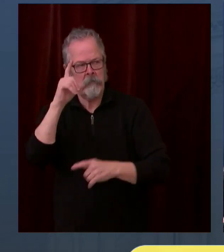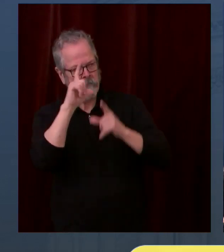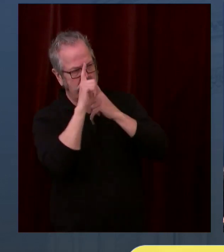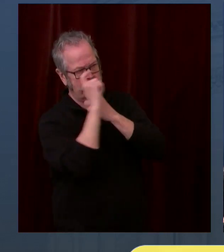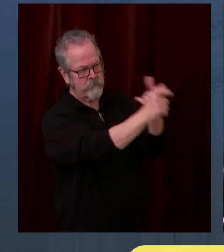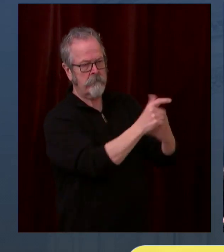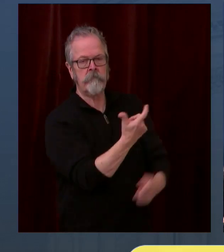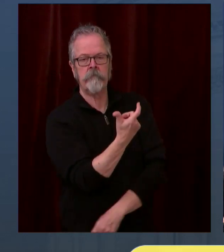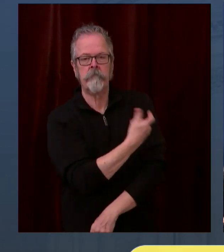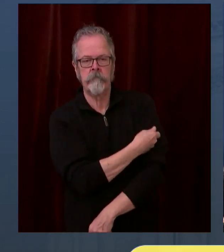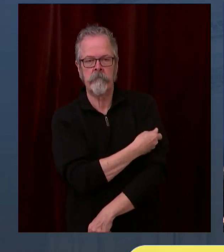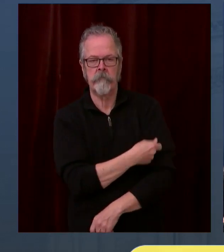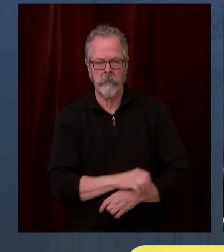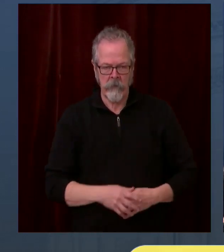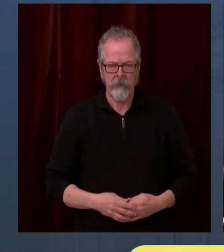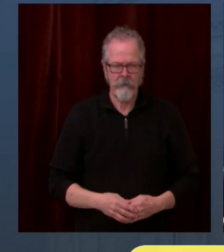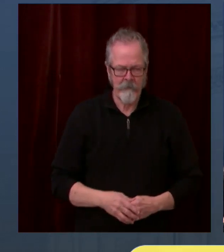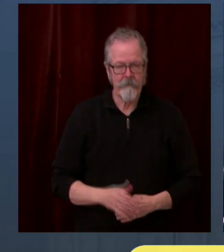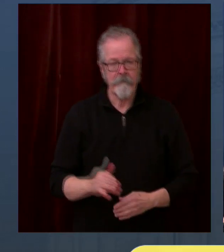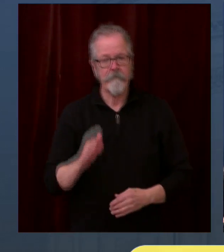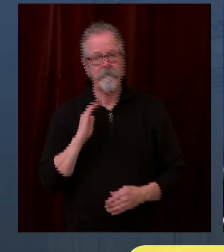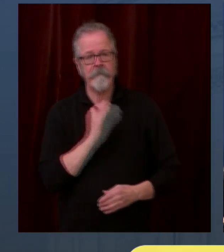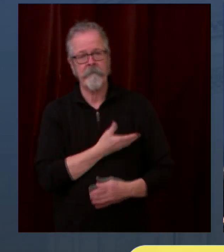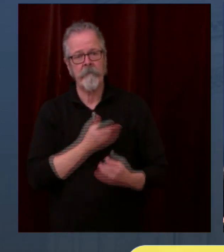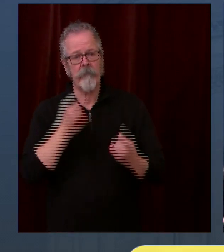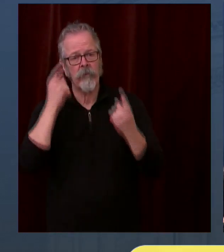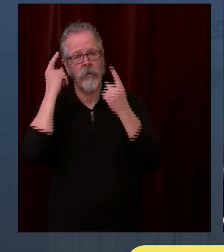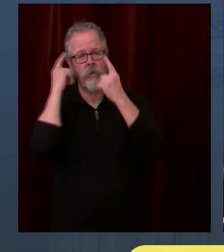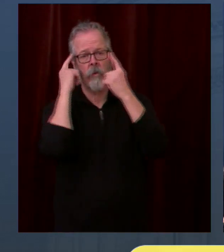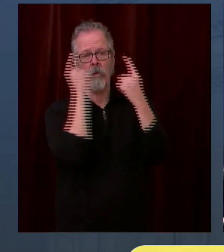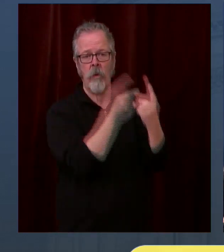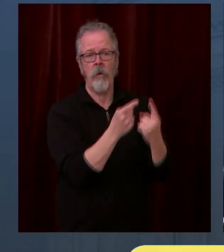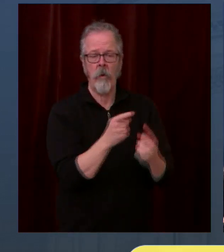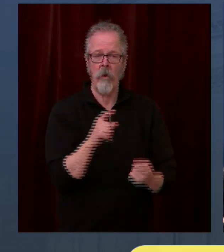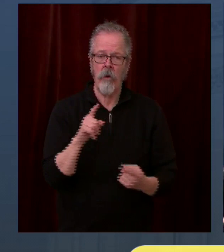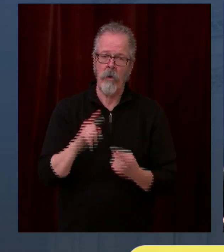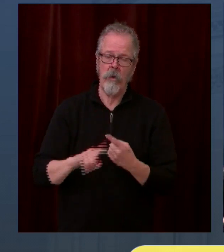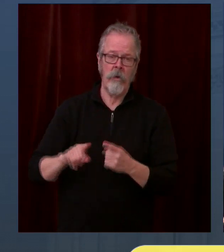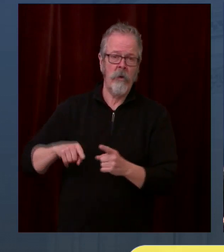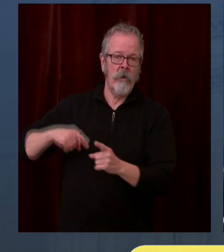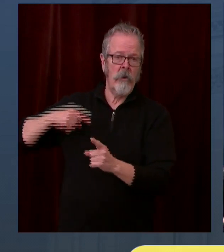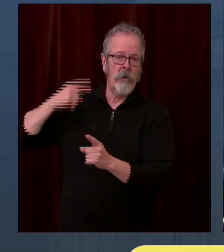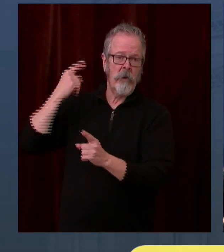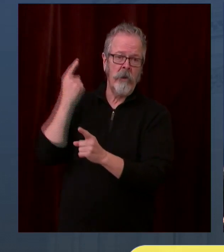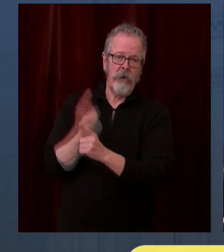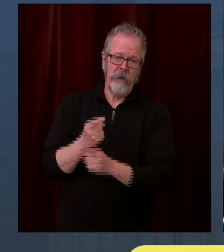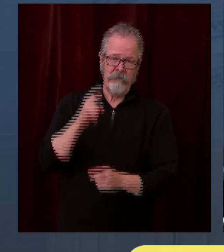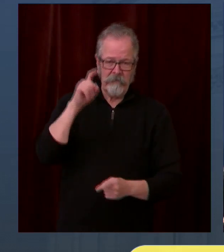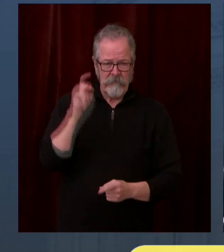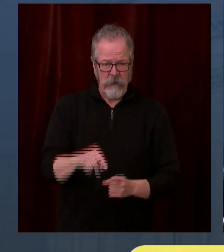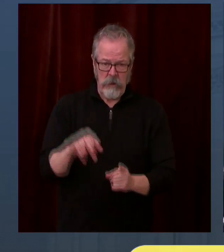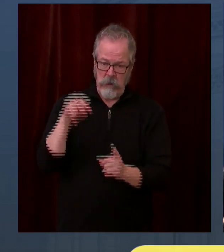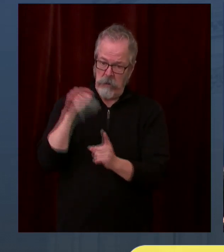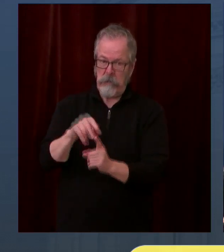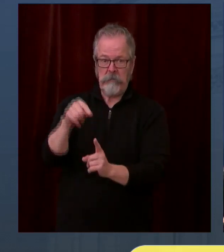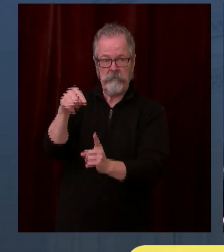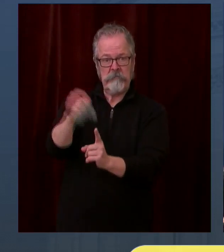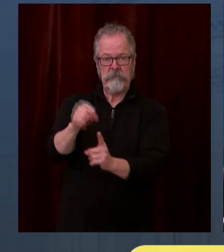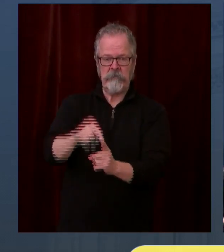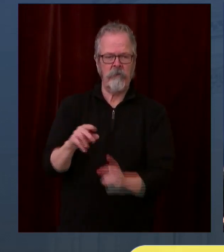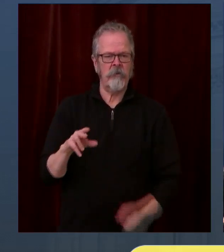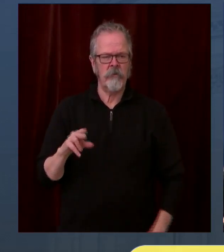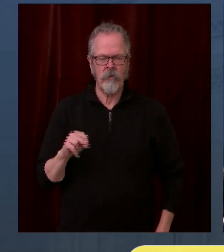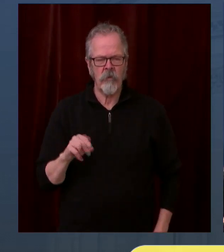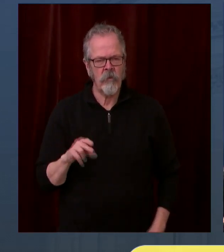We're using a strategy of using multiple systems, hospitals, clinics, pharmacies, mass